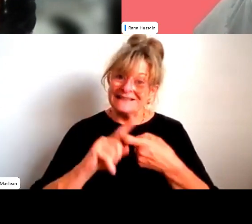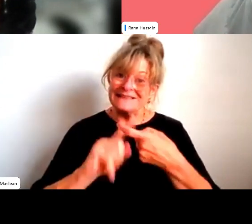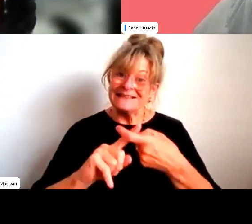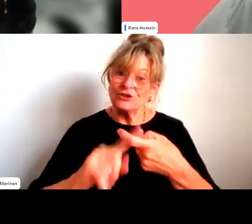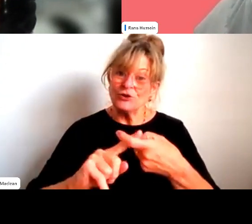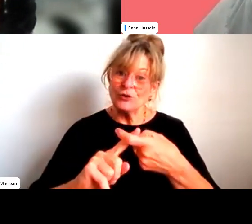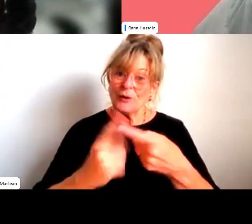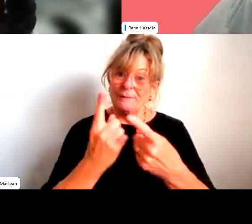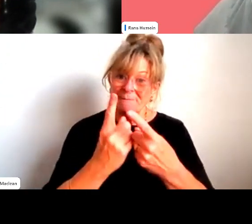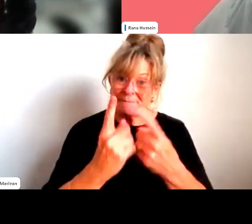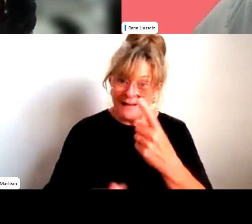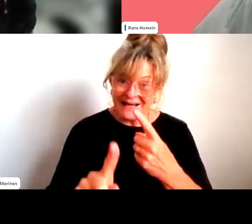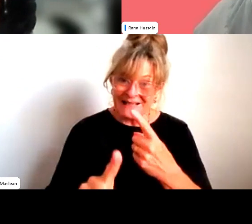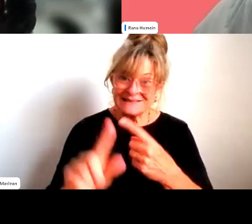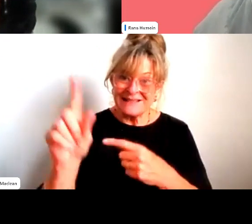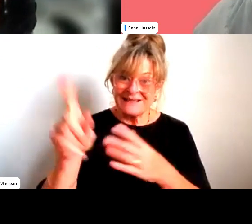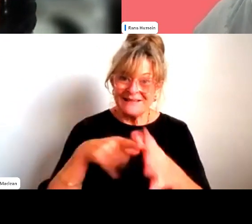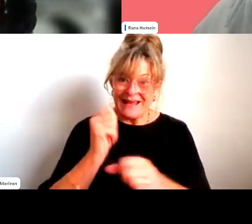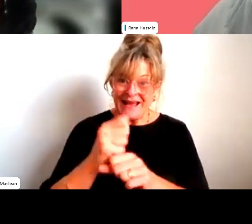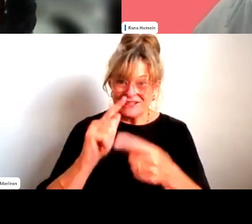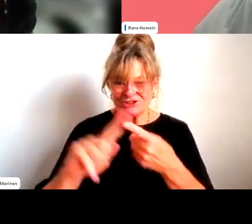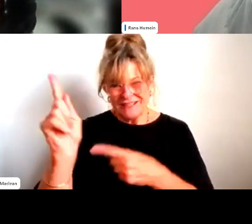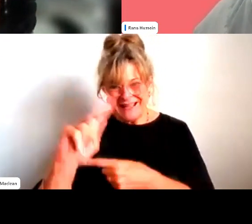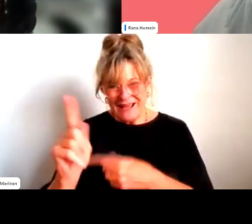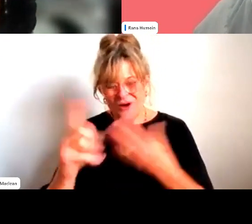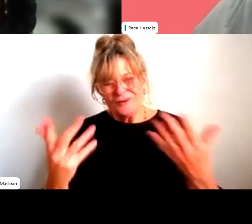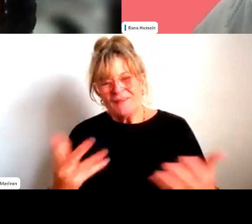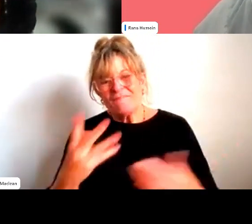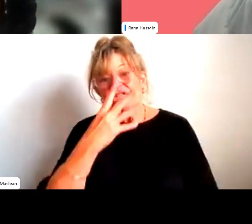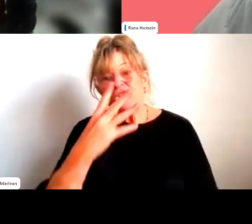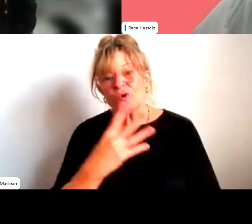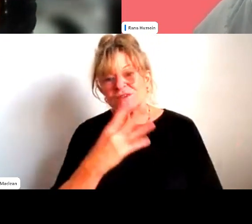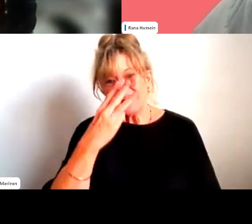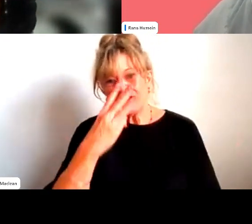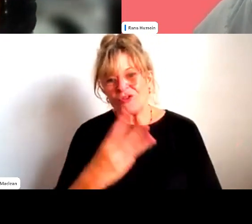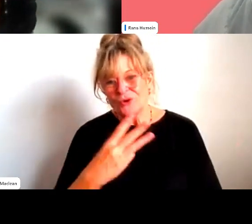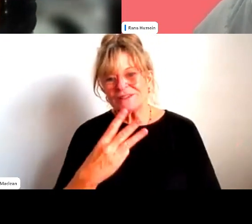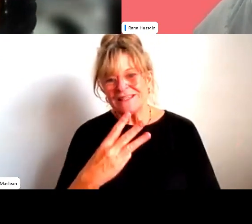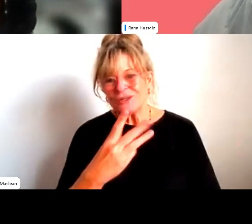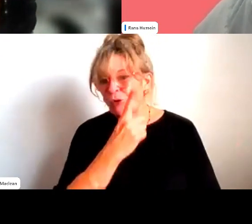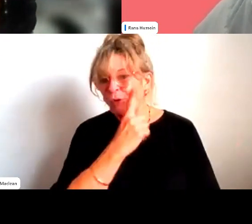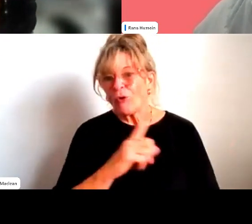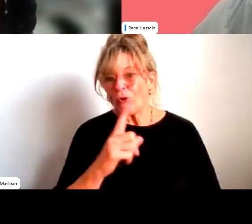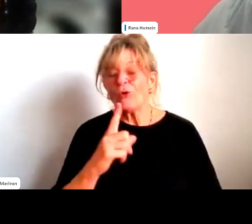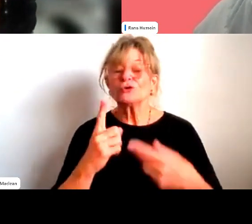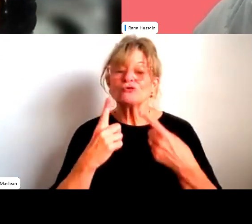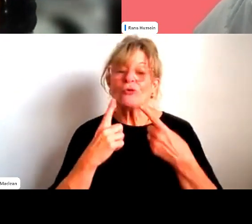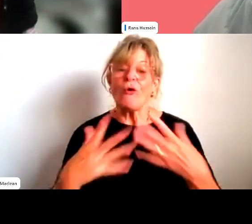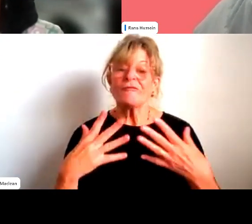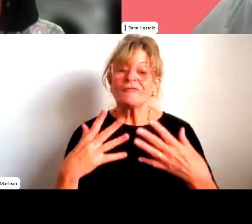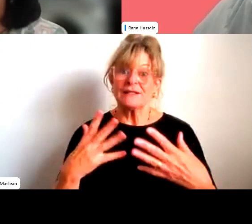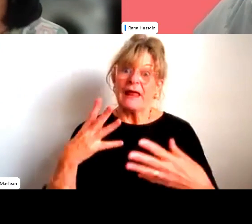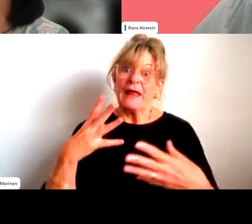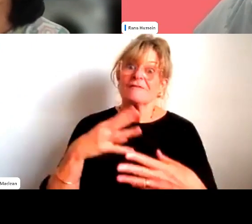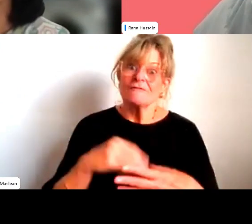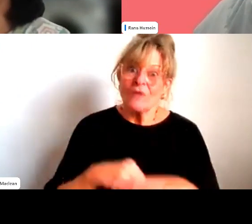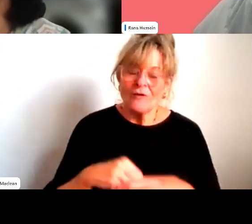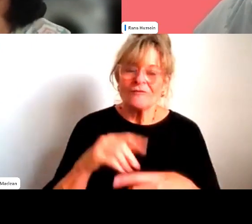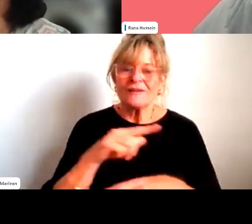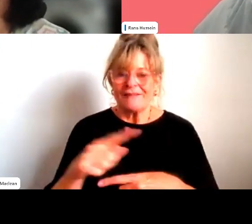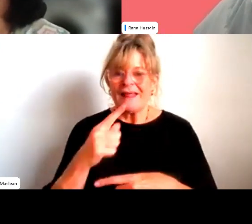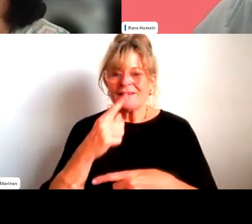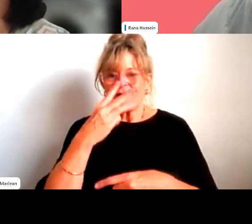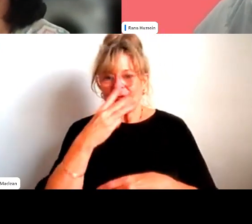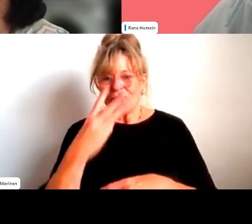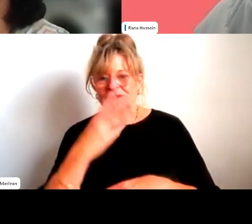that they are now, which unfortunately huge drop off at 14 years old, 13 or 14 years old. We know that there's a higher chance, um,